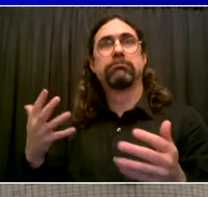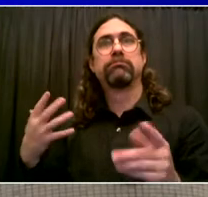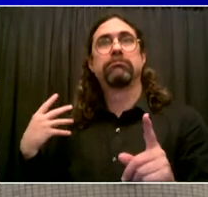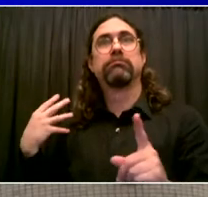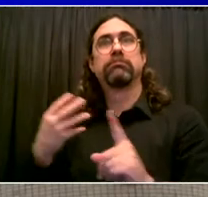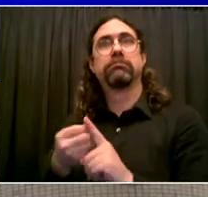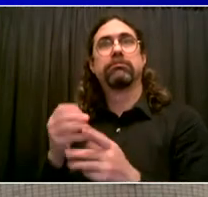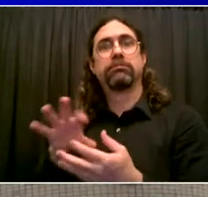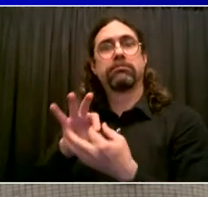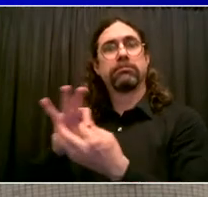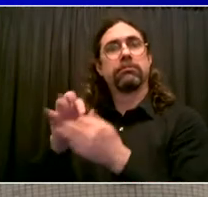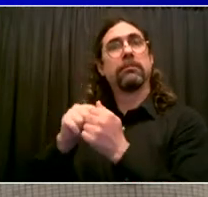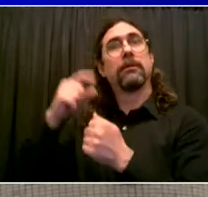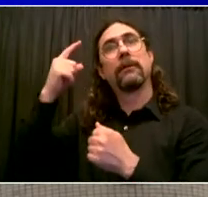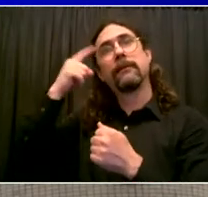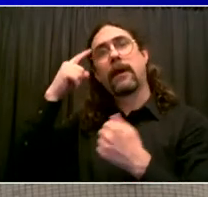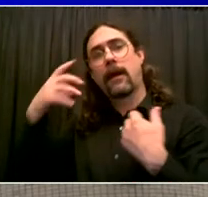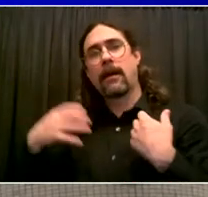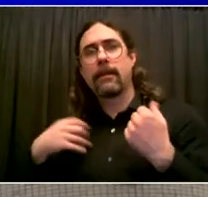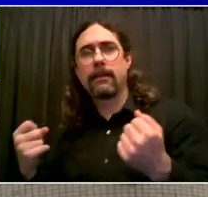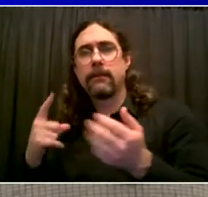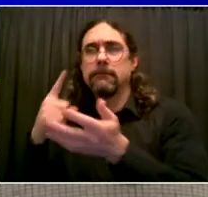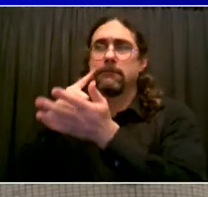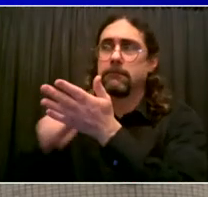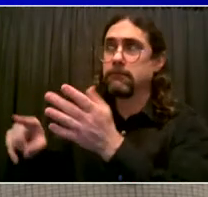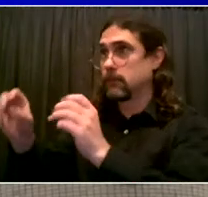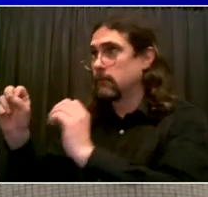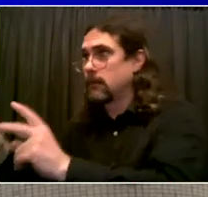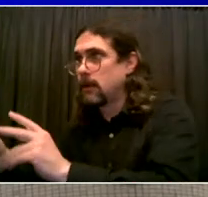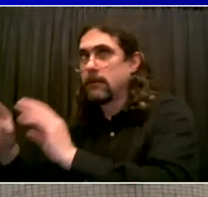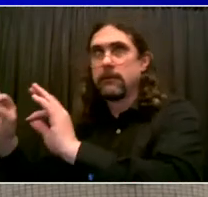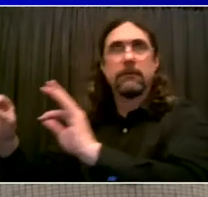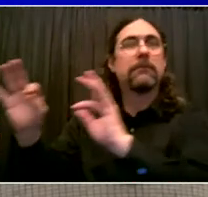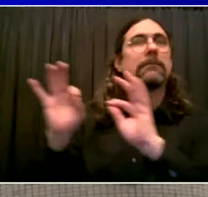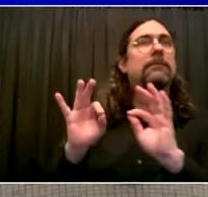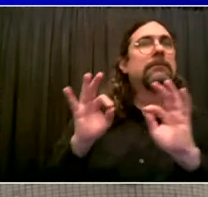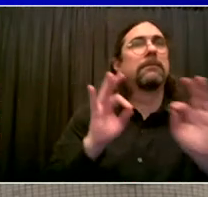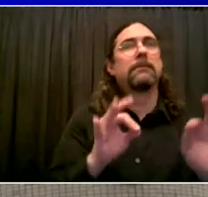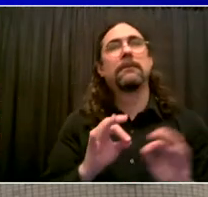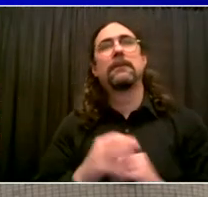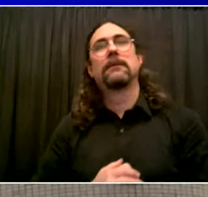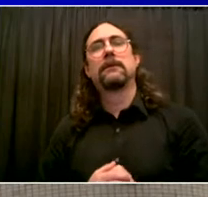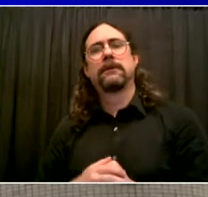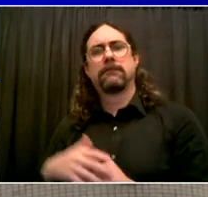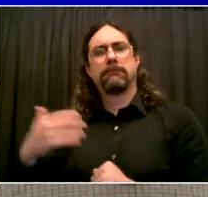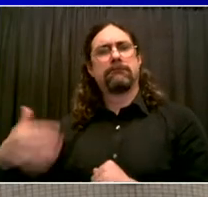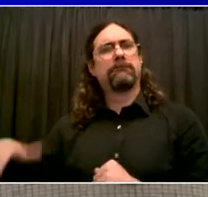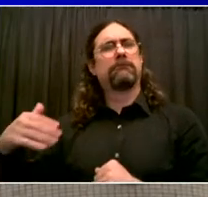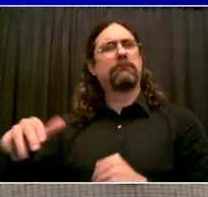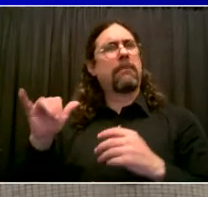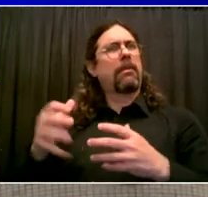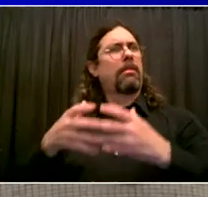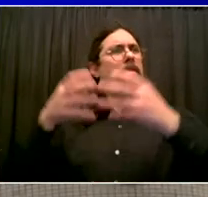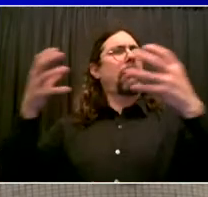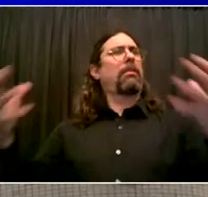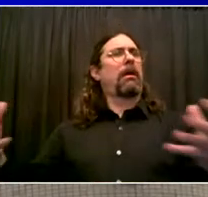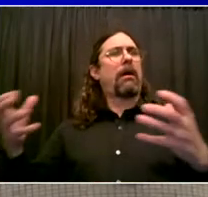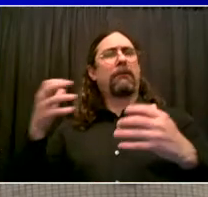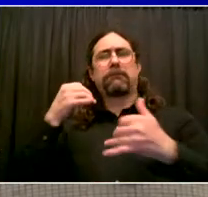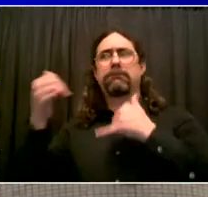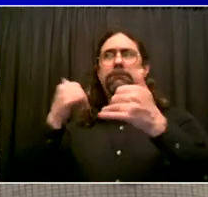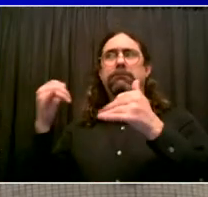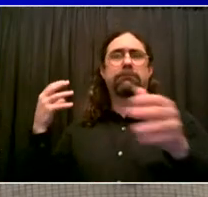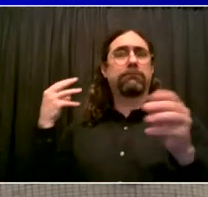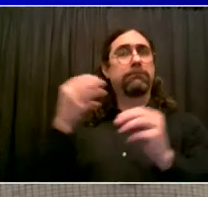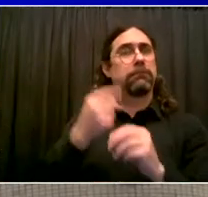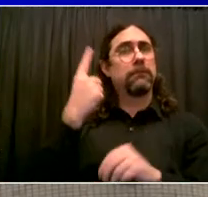remarkable and painful to imagine. Community-based organizations will be able to refer their clients directly into